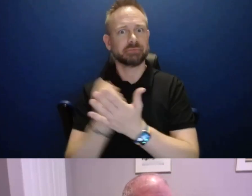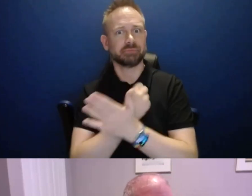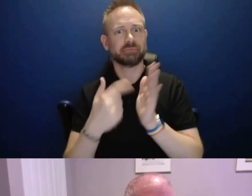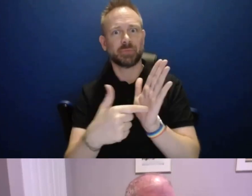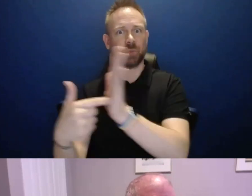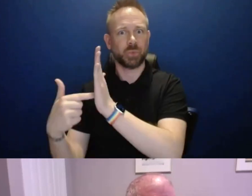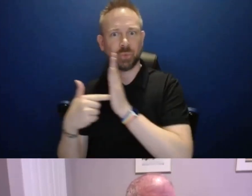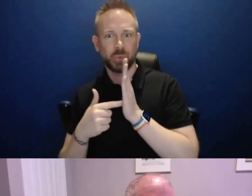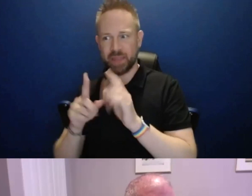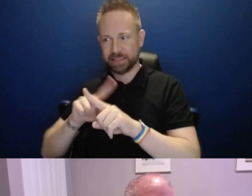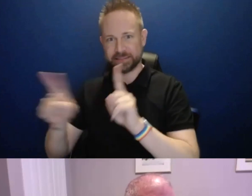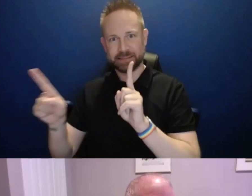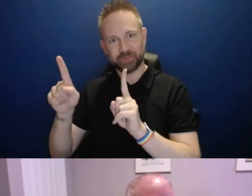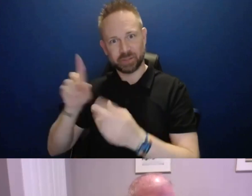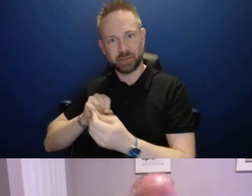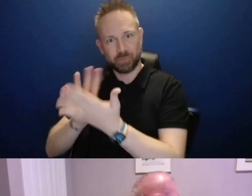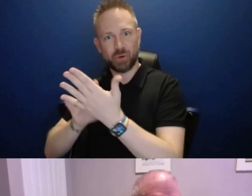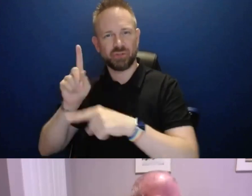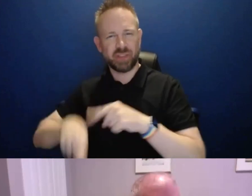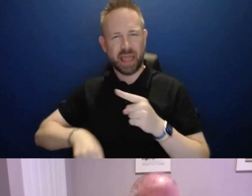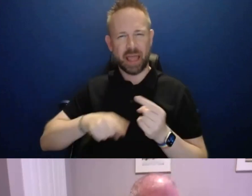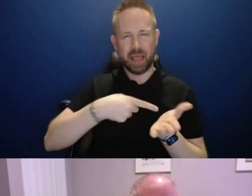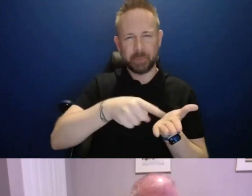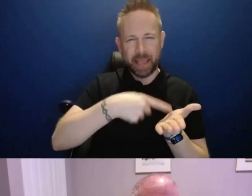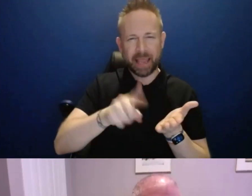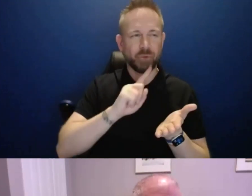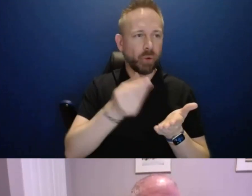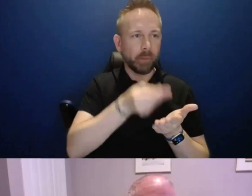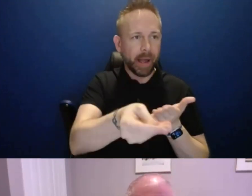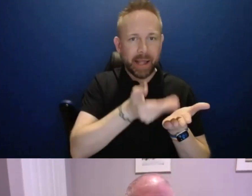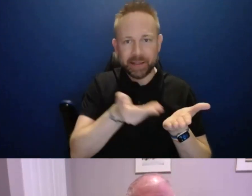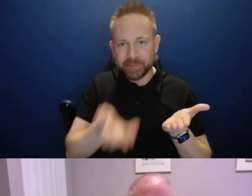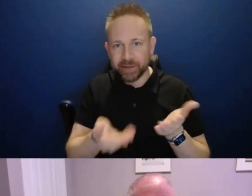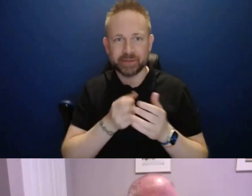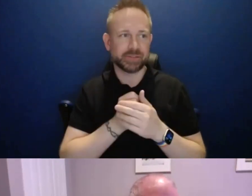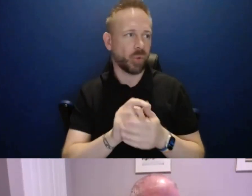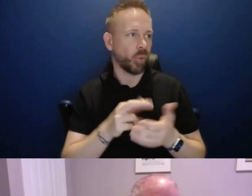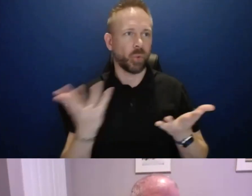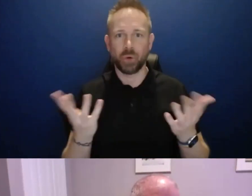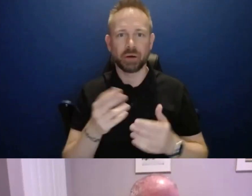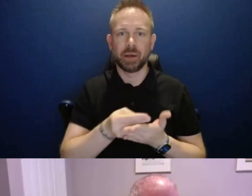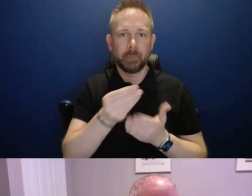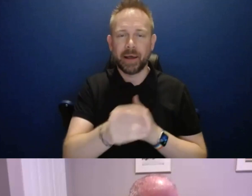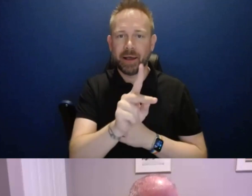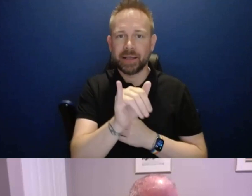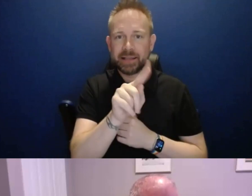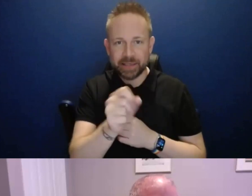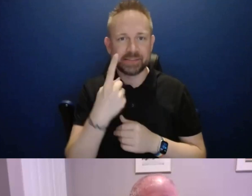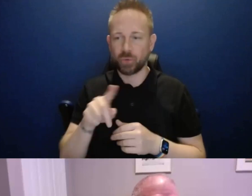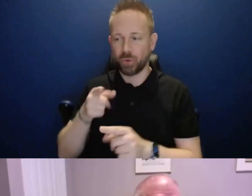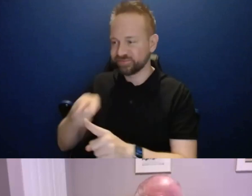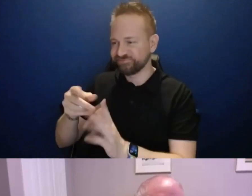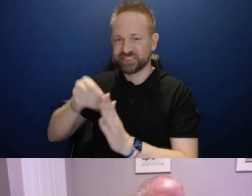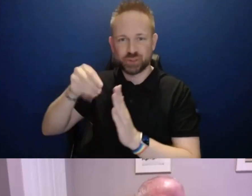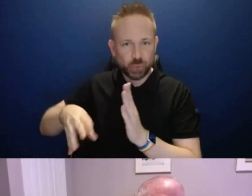payments for merchandise of various types or, or for kits for the dental students, for example. So